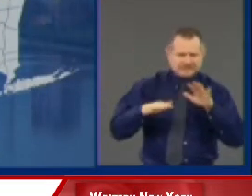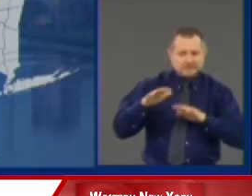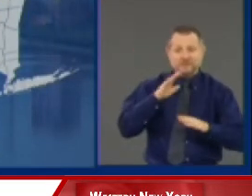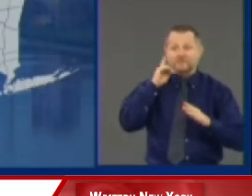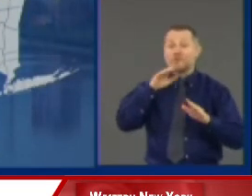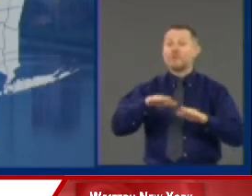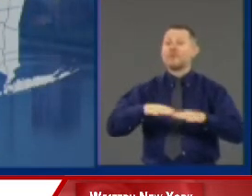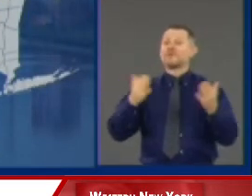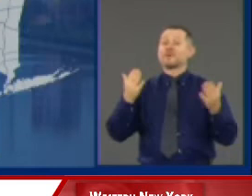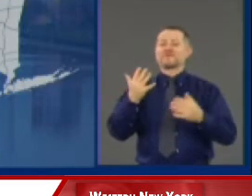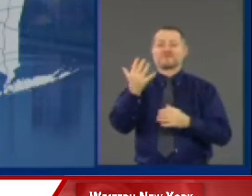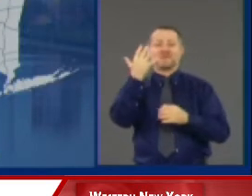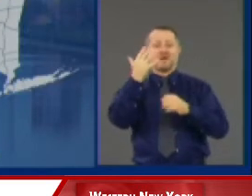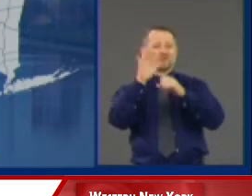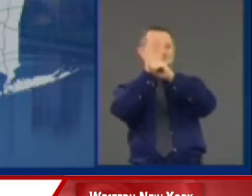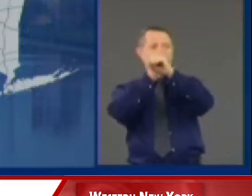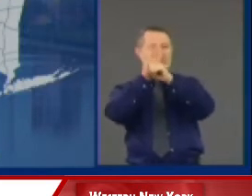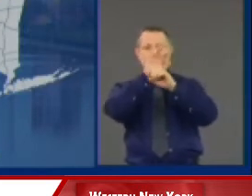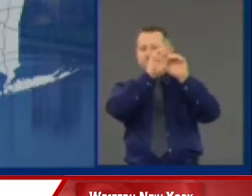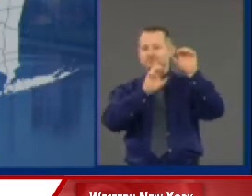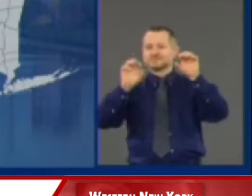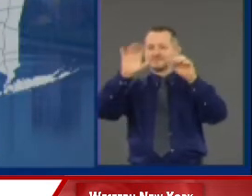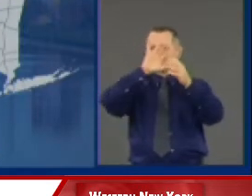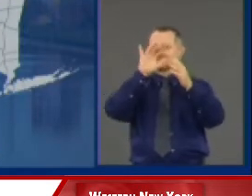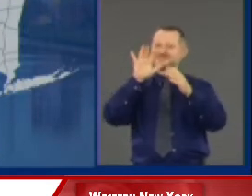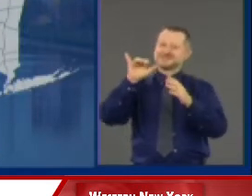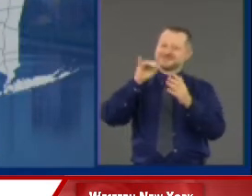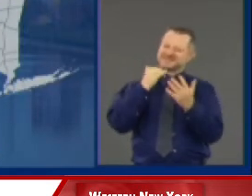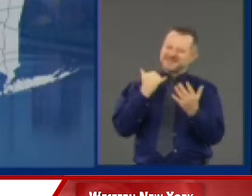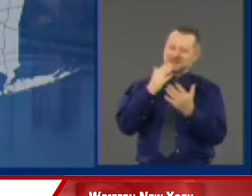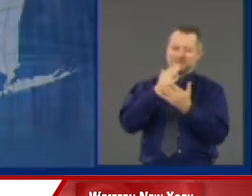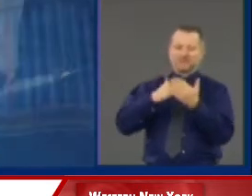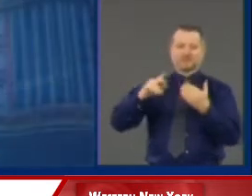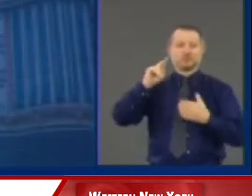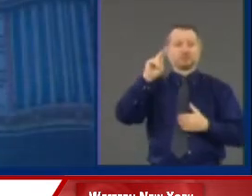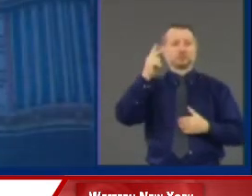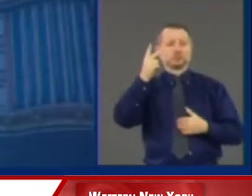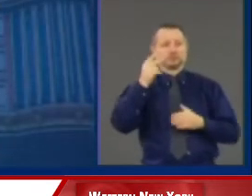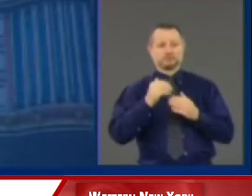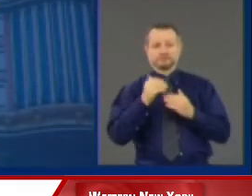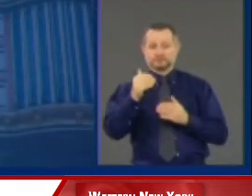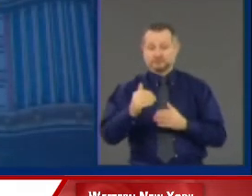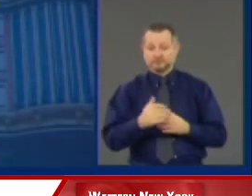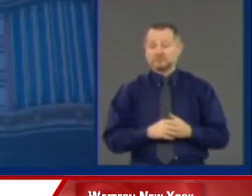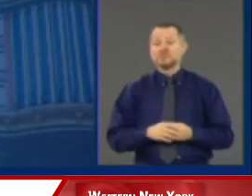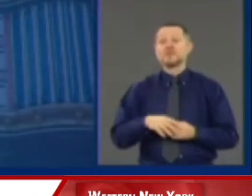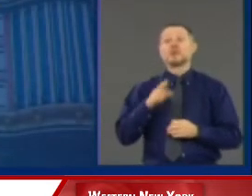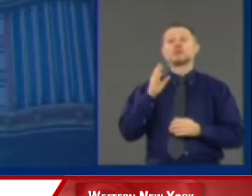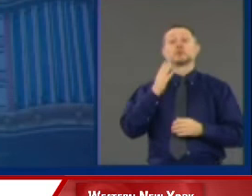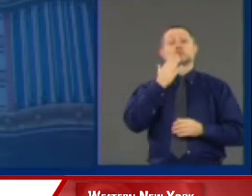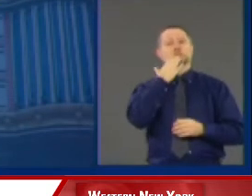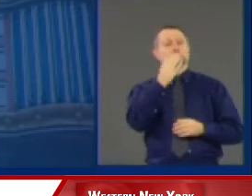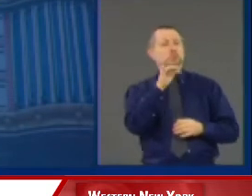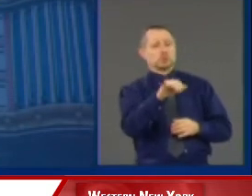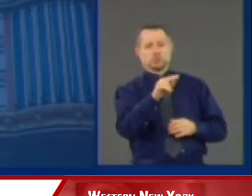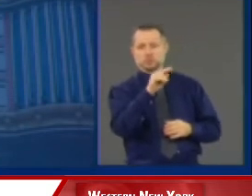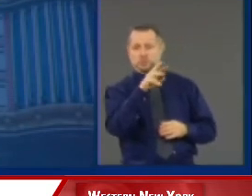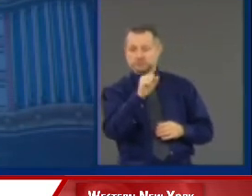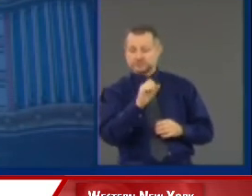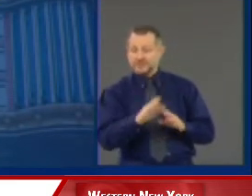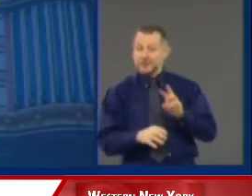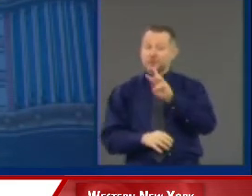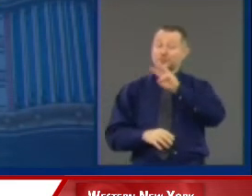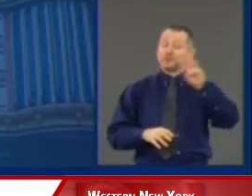five regions upstate have entered phase two. That's good news. Western New York is